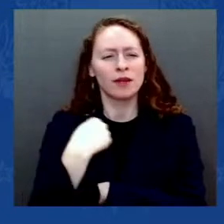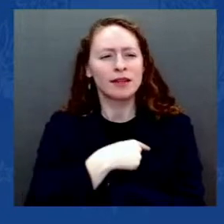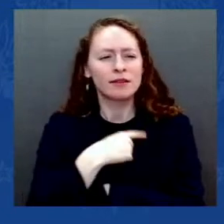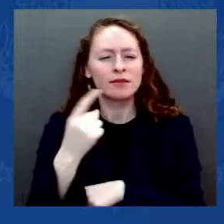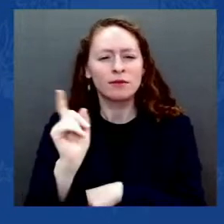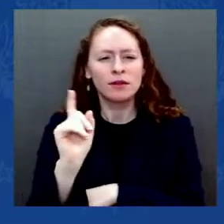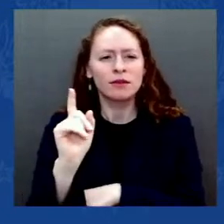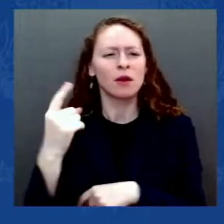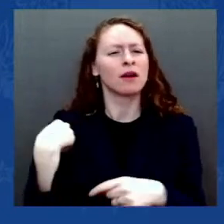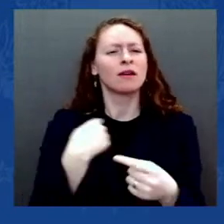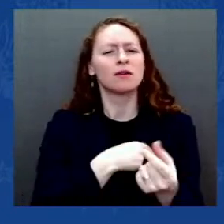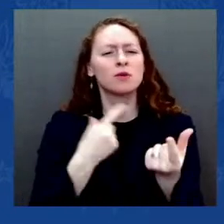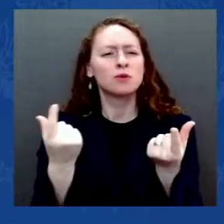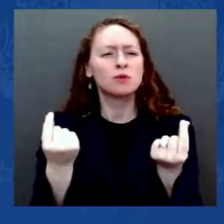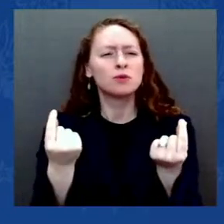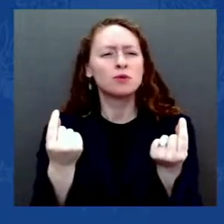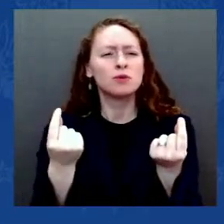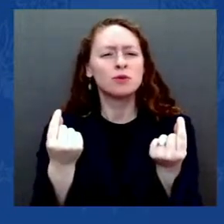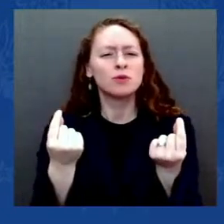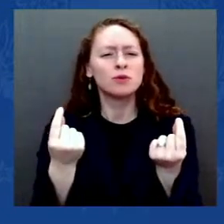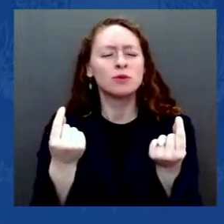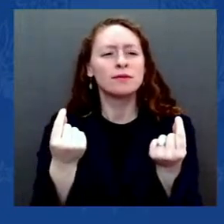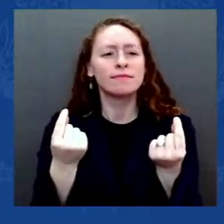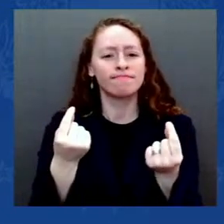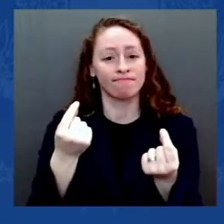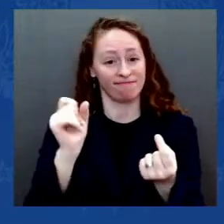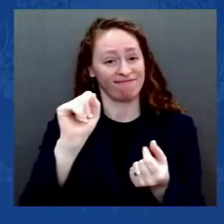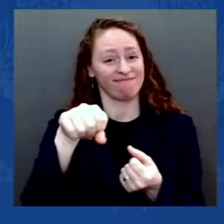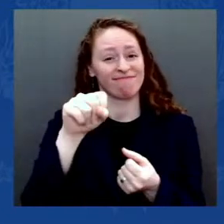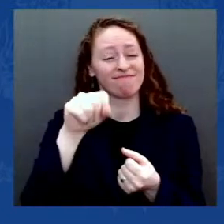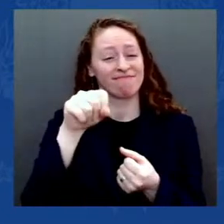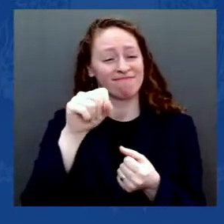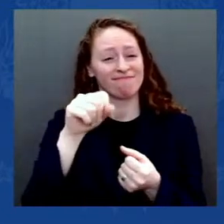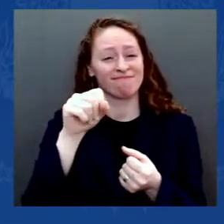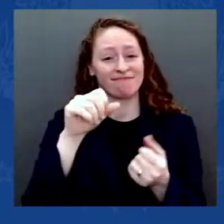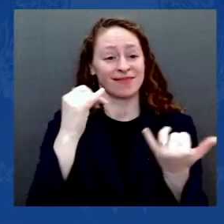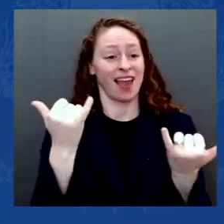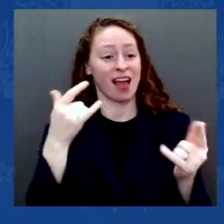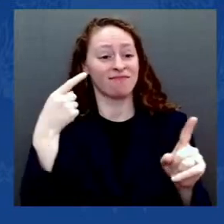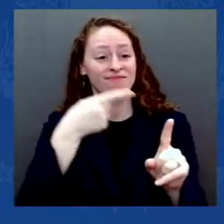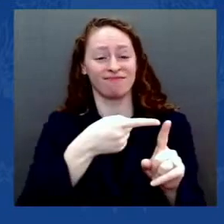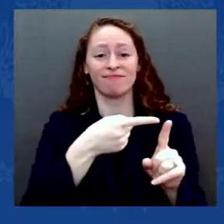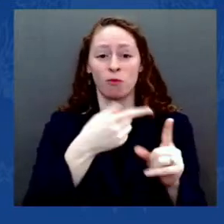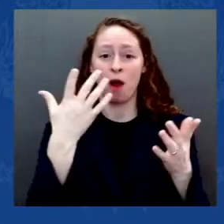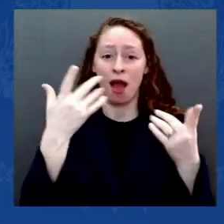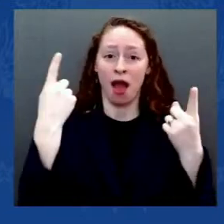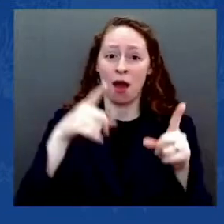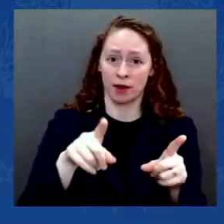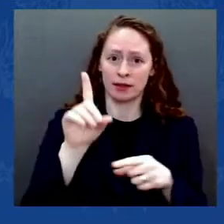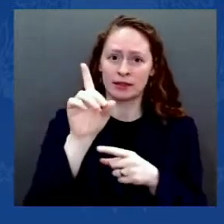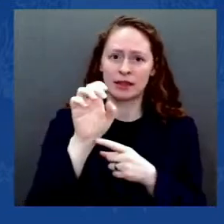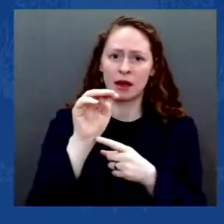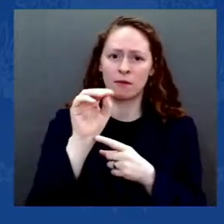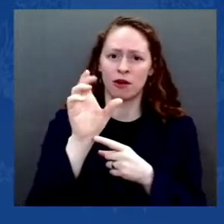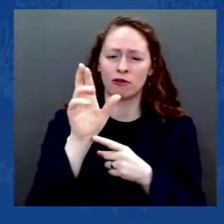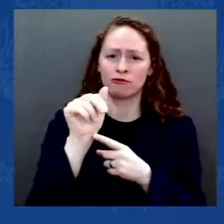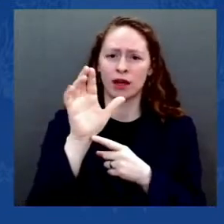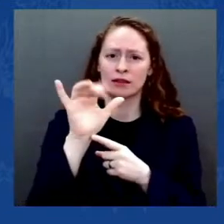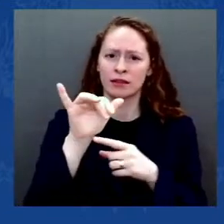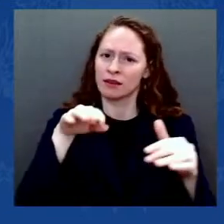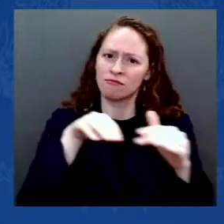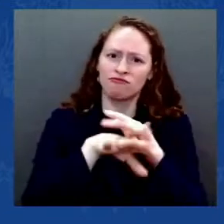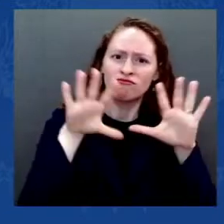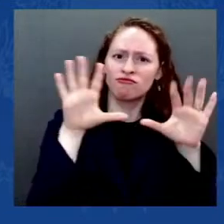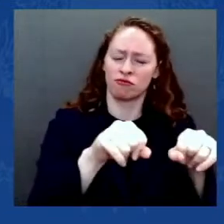assault. Dates that occupy not only a place on our calendars, but a